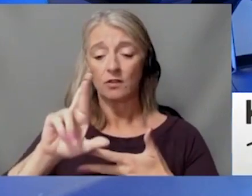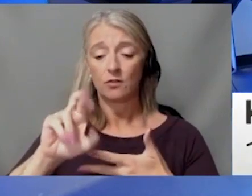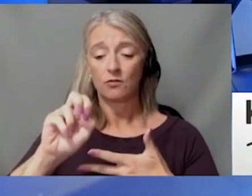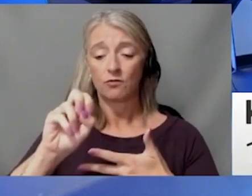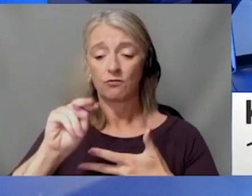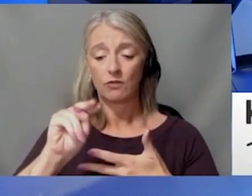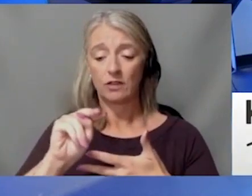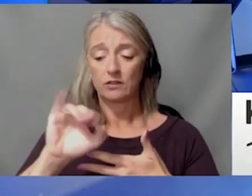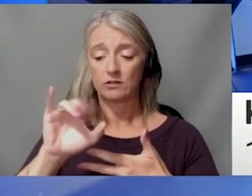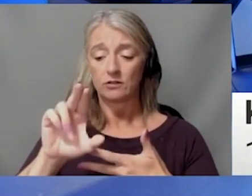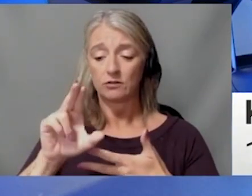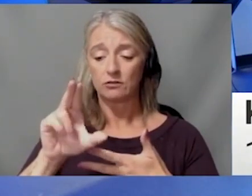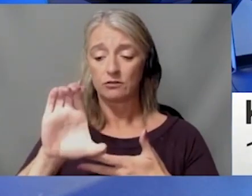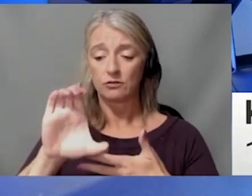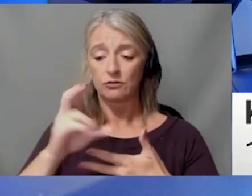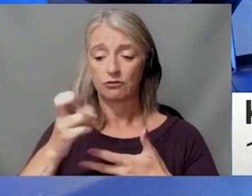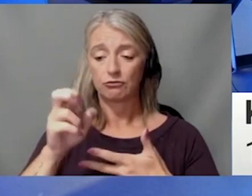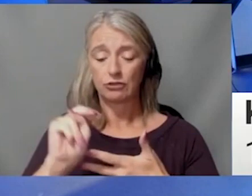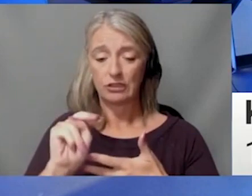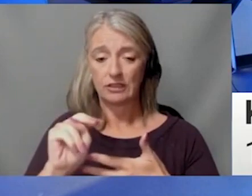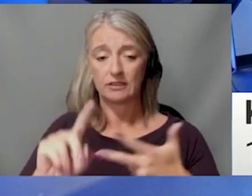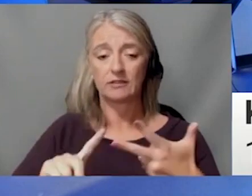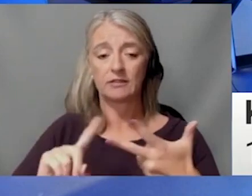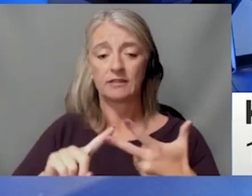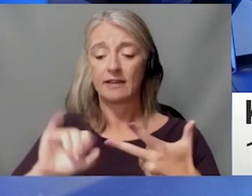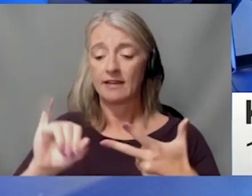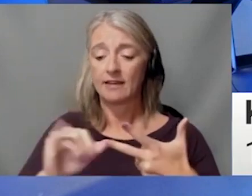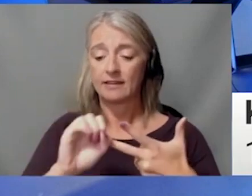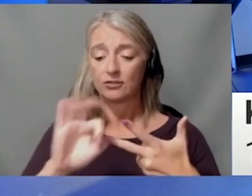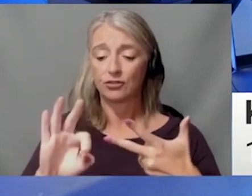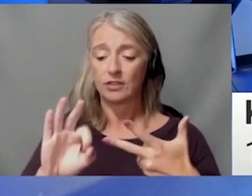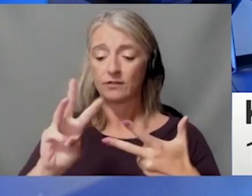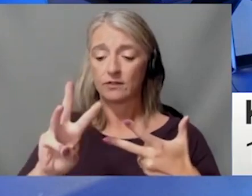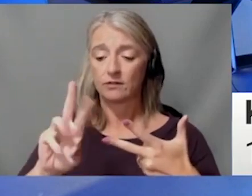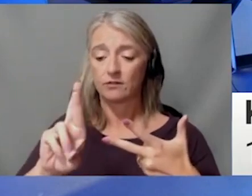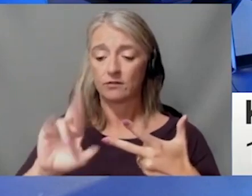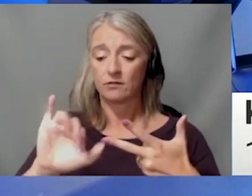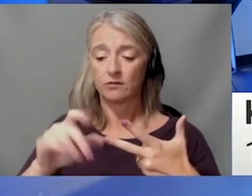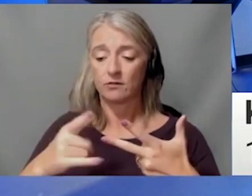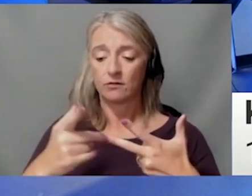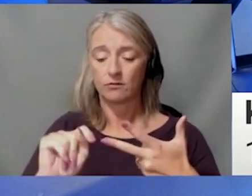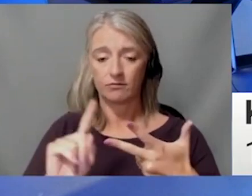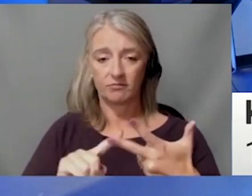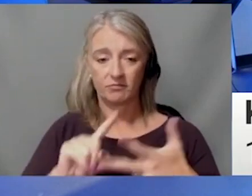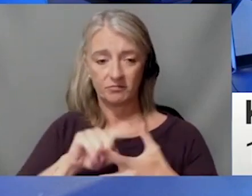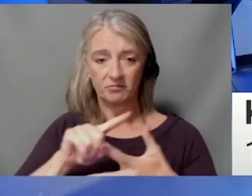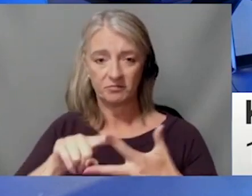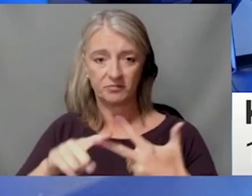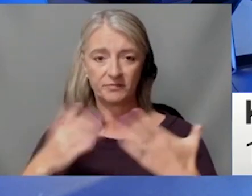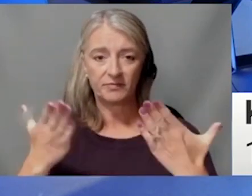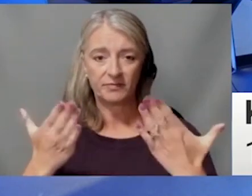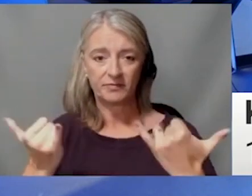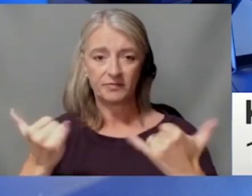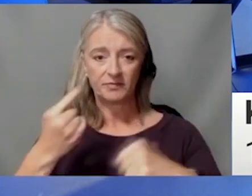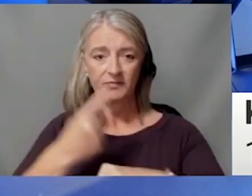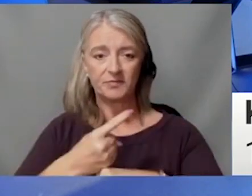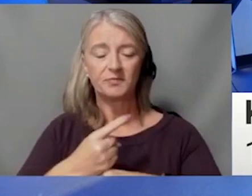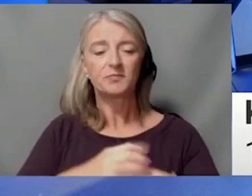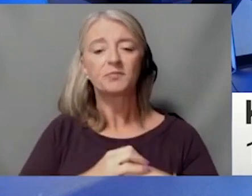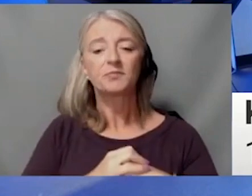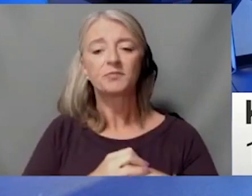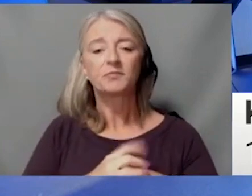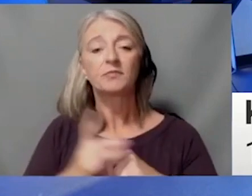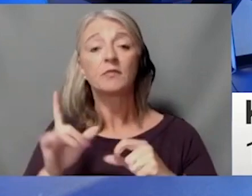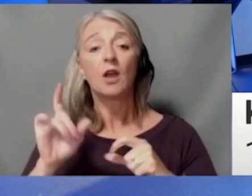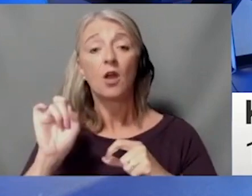Oncology and Jeff Wright. He is the Vice President of Cancer Services. So this question is really to all all three of you.